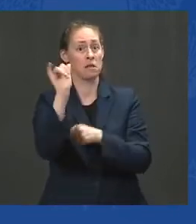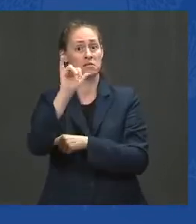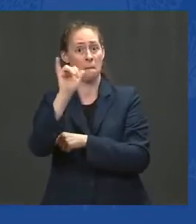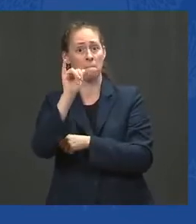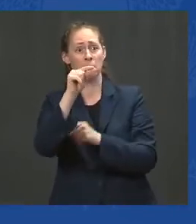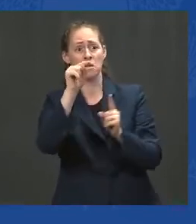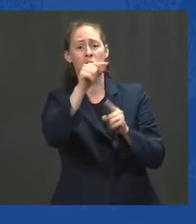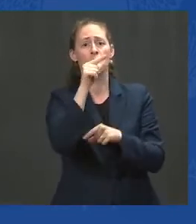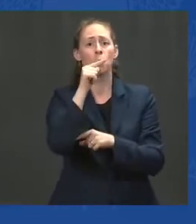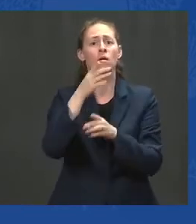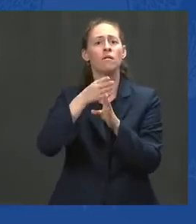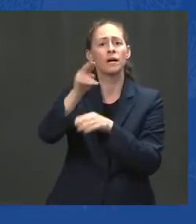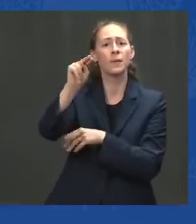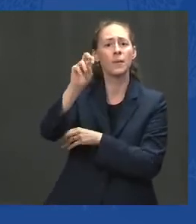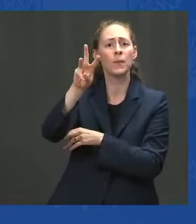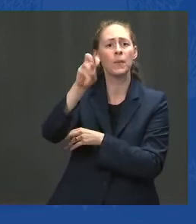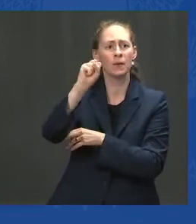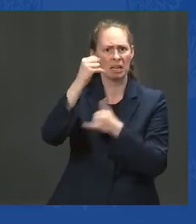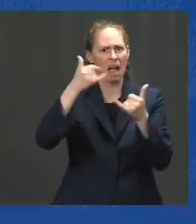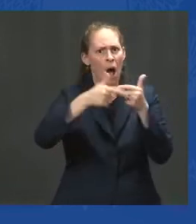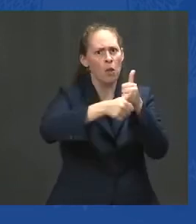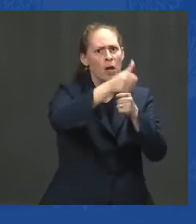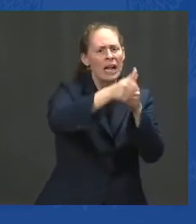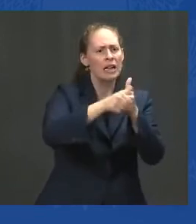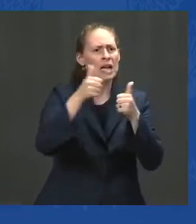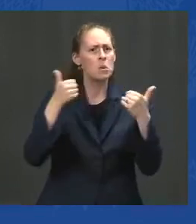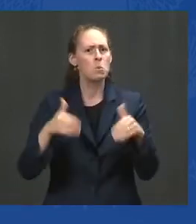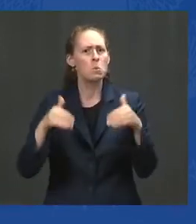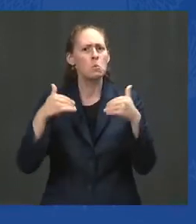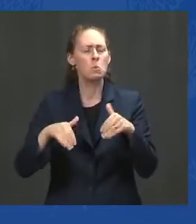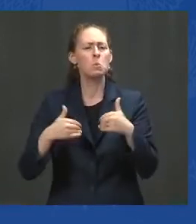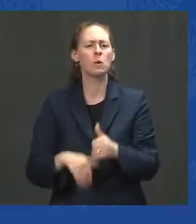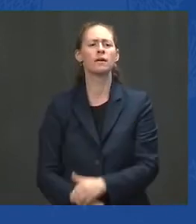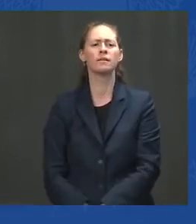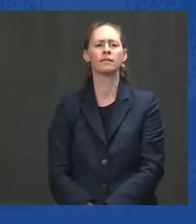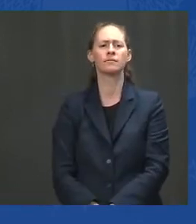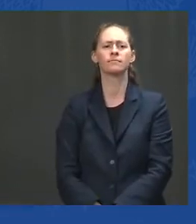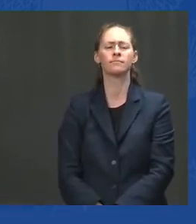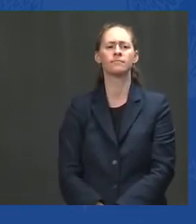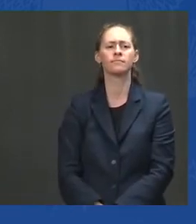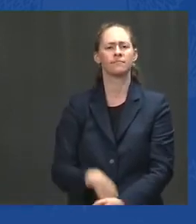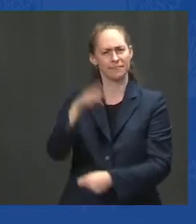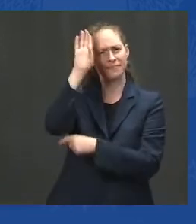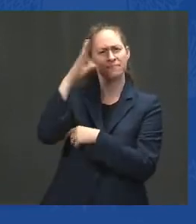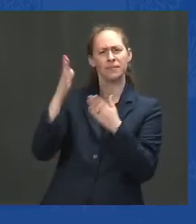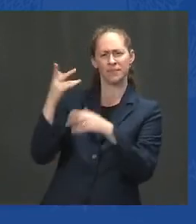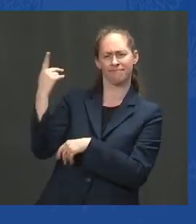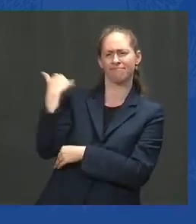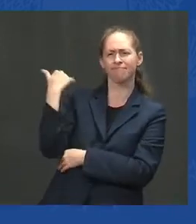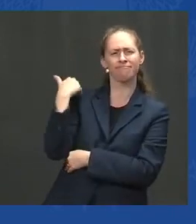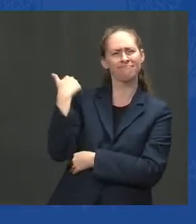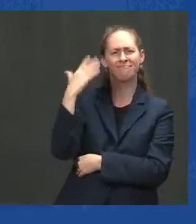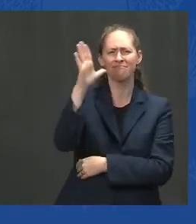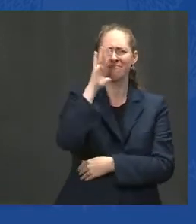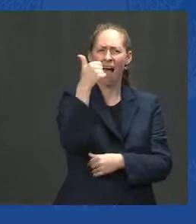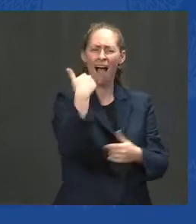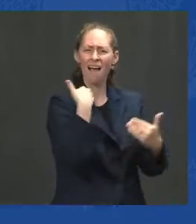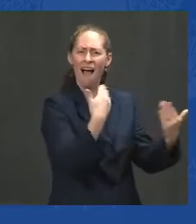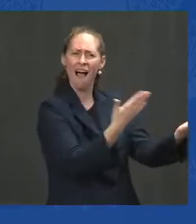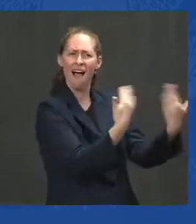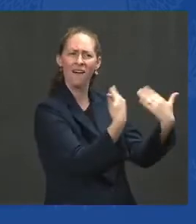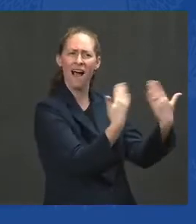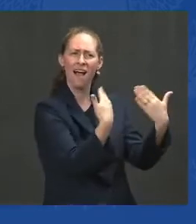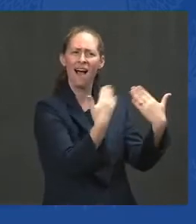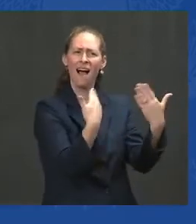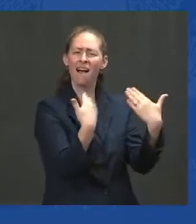we did not begin evacuating Afghan civilians sooner. Part of the answer is some of the Afghans